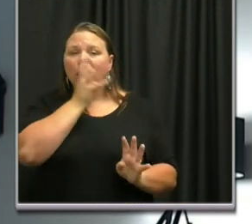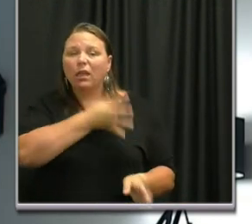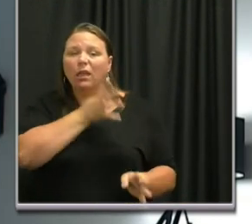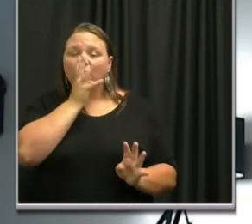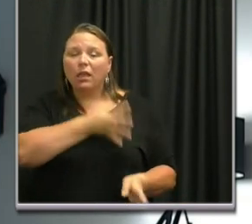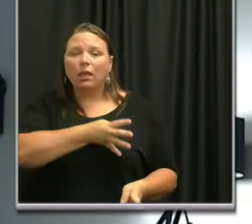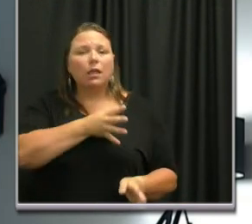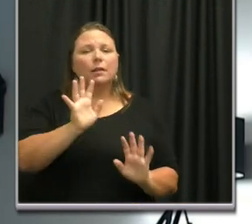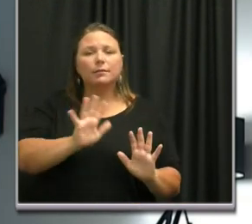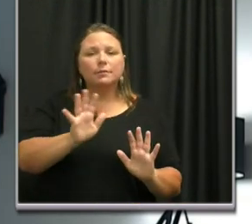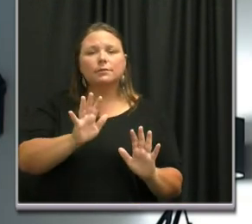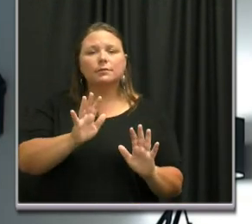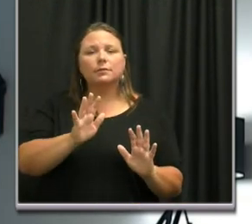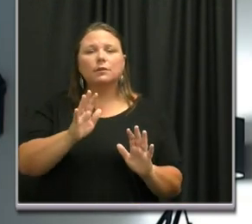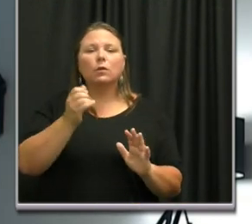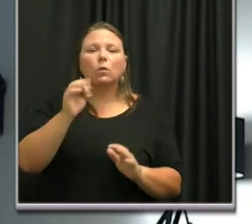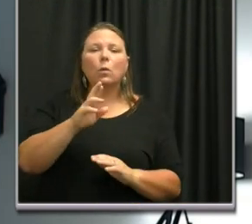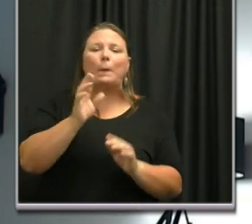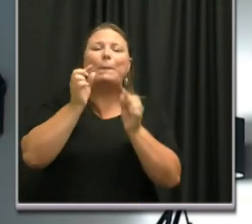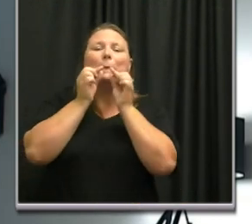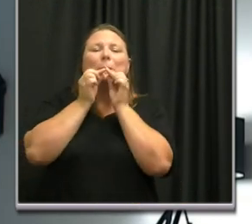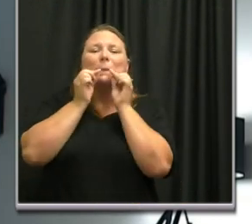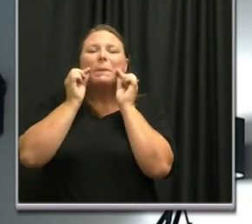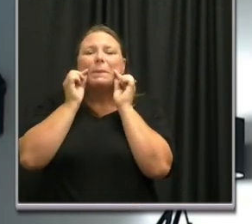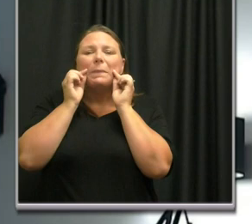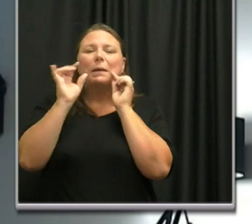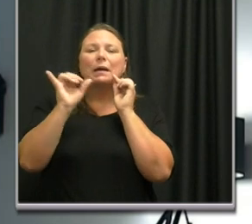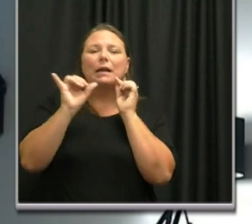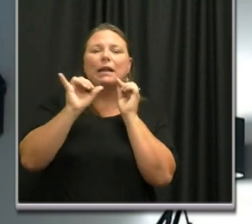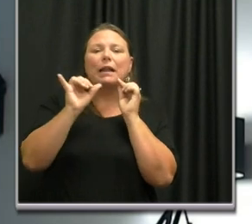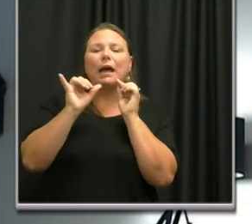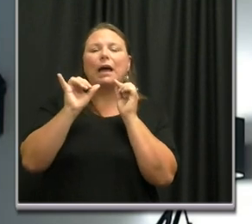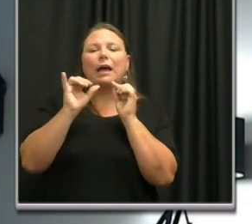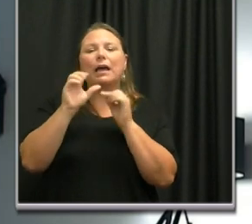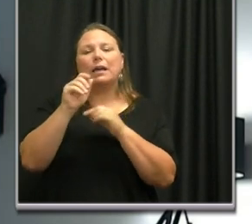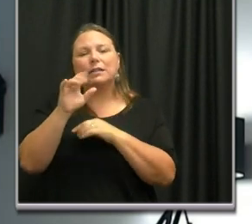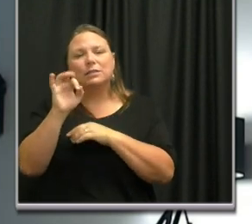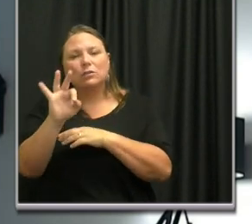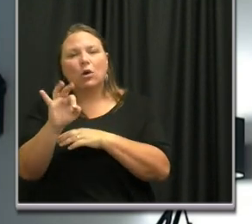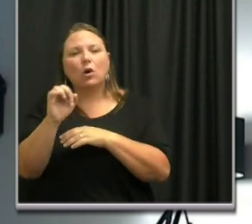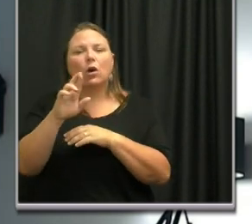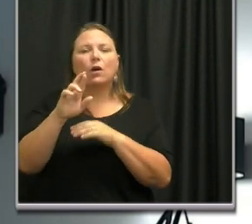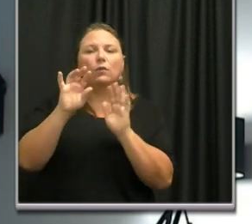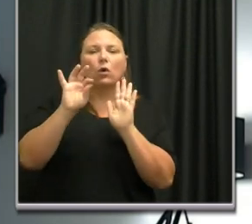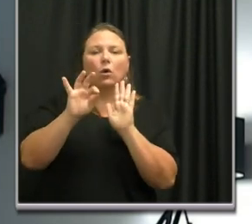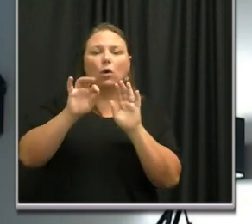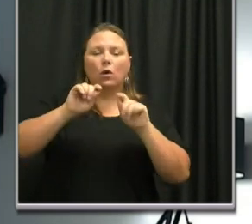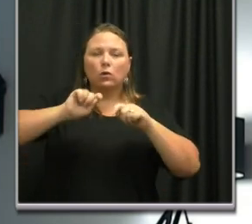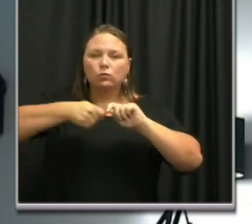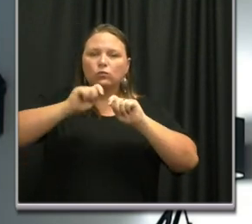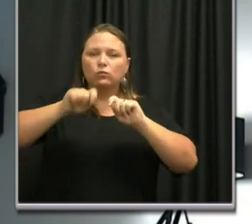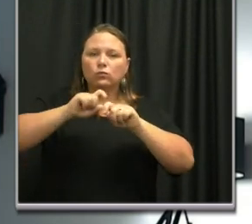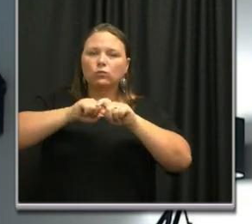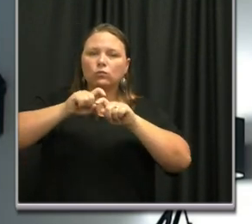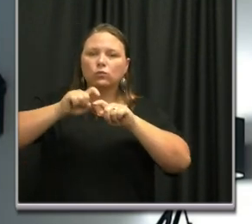and wear thin face coverings such as a light scarf or a crocheted mask.